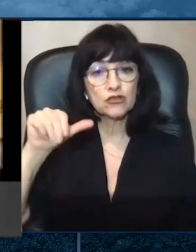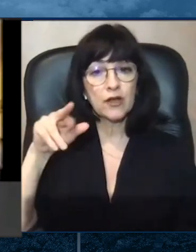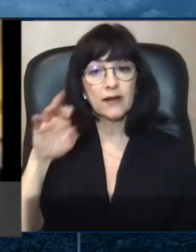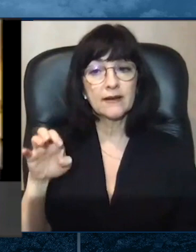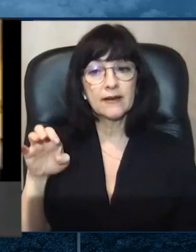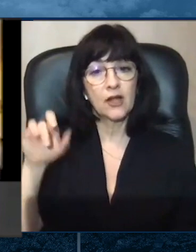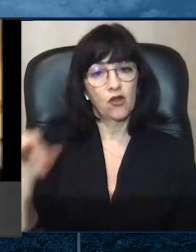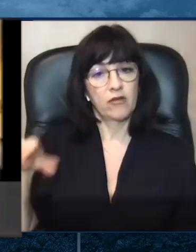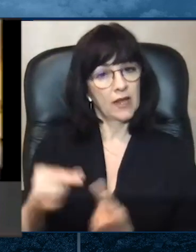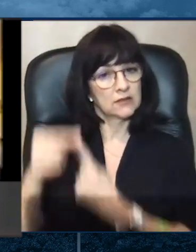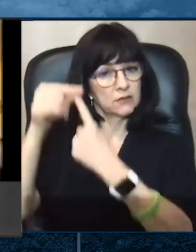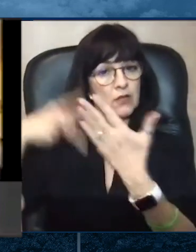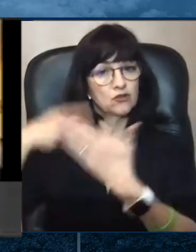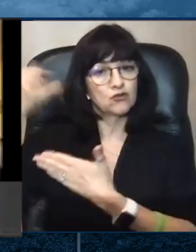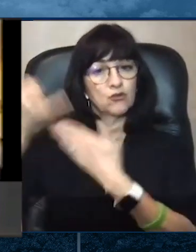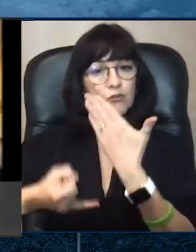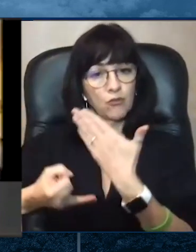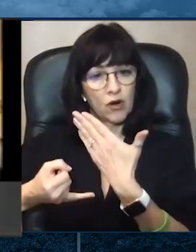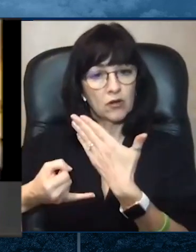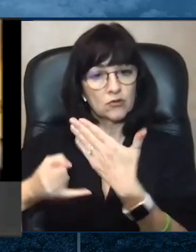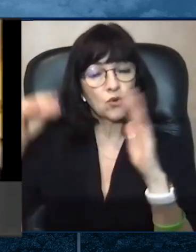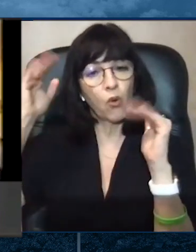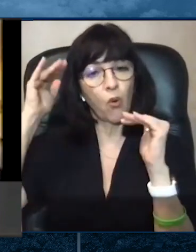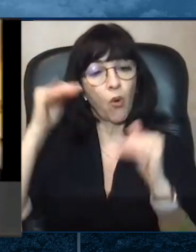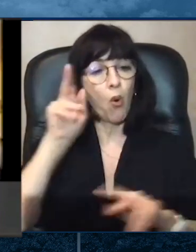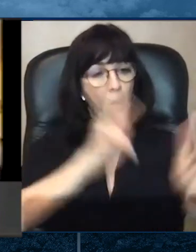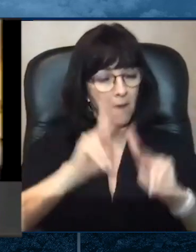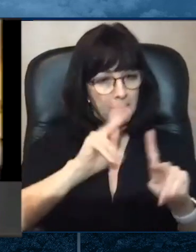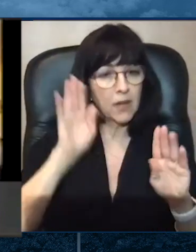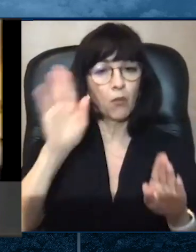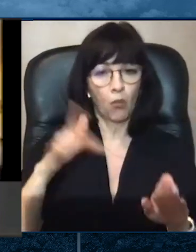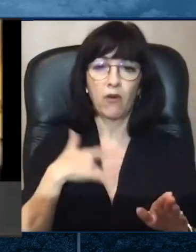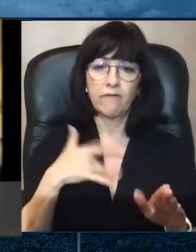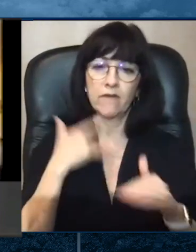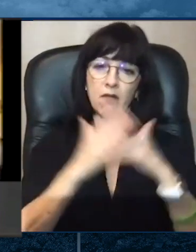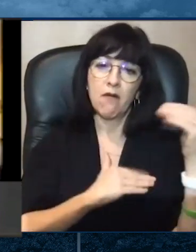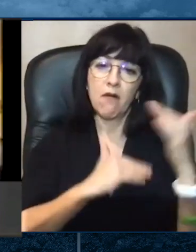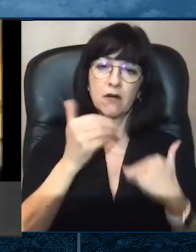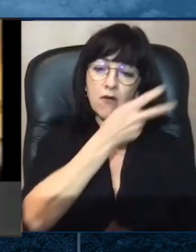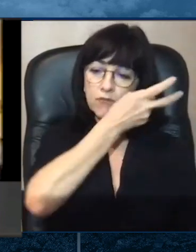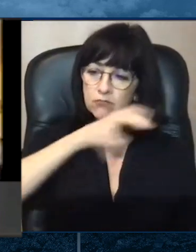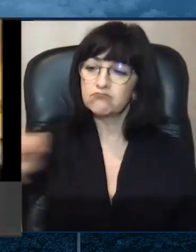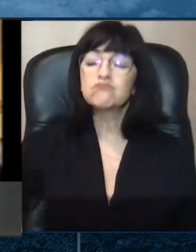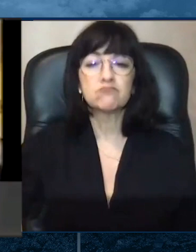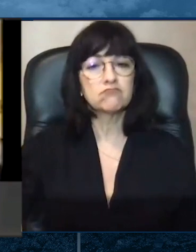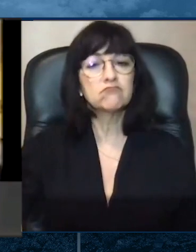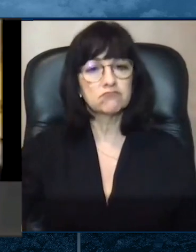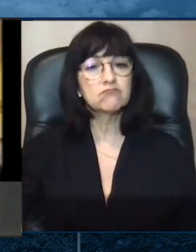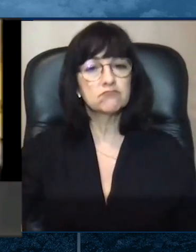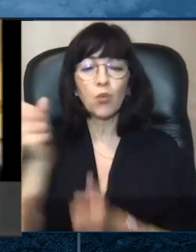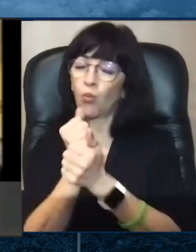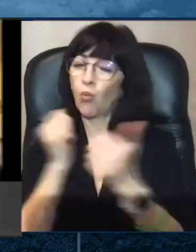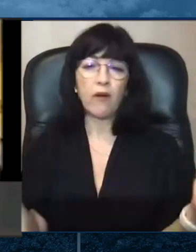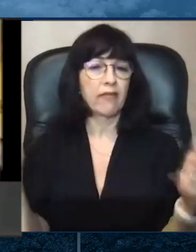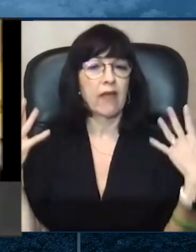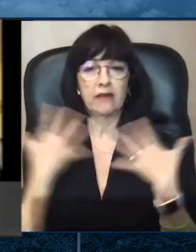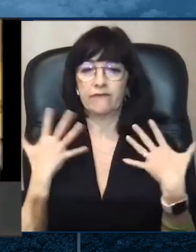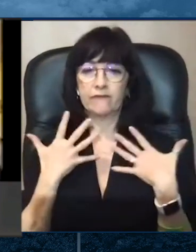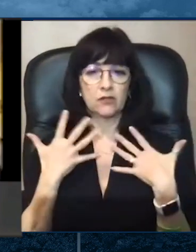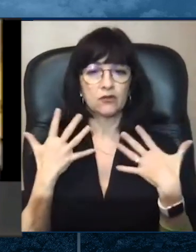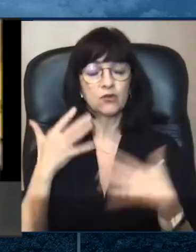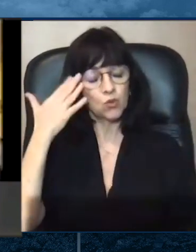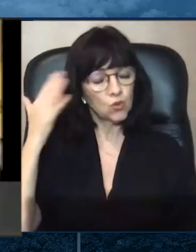distancia. Yo sé que eso es sumamente difícil para nosotros los latinos, porque siempre queremos estar juntos,